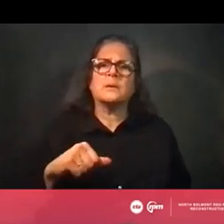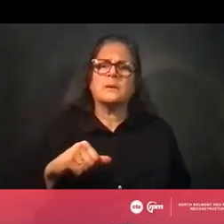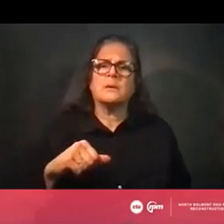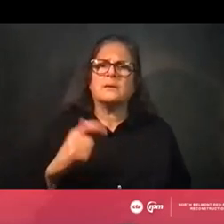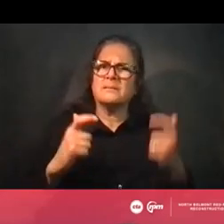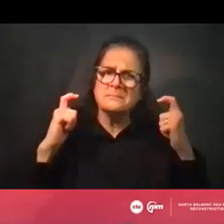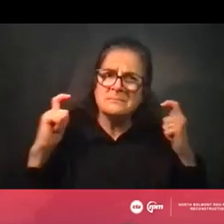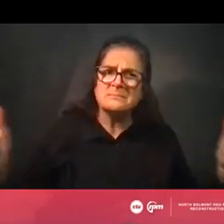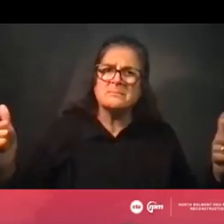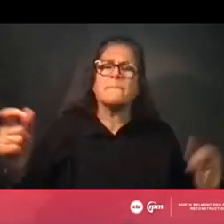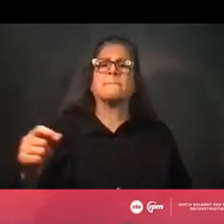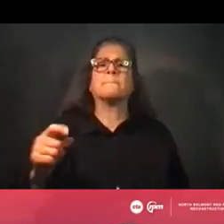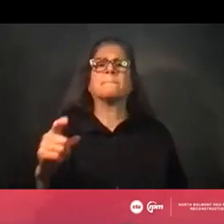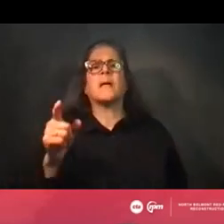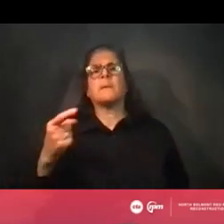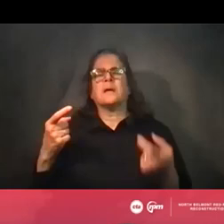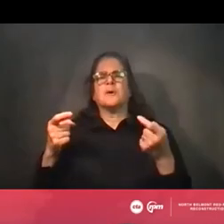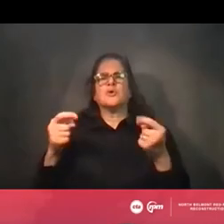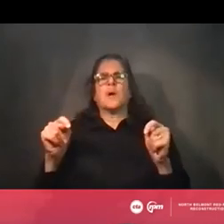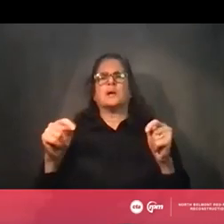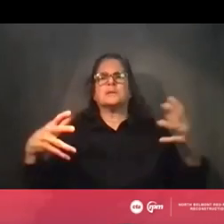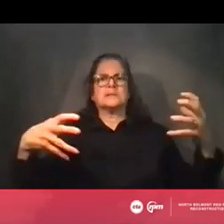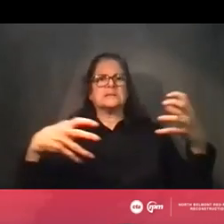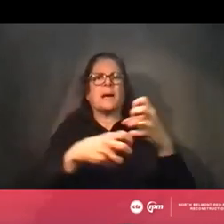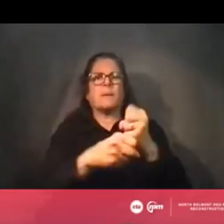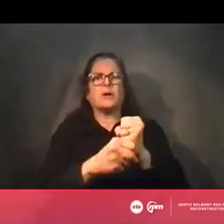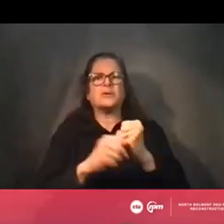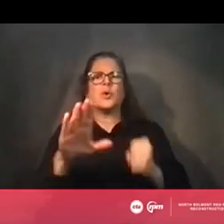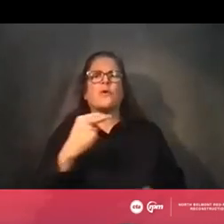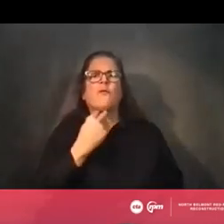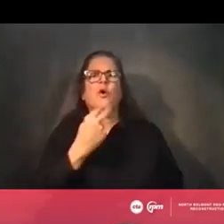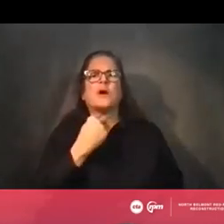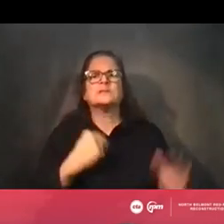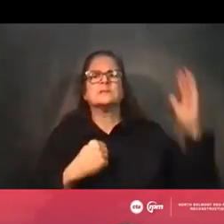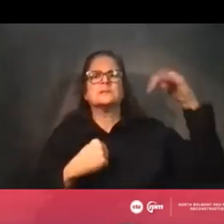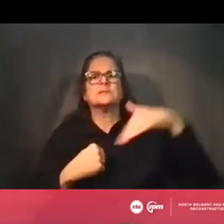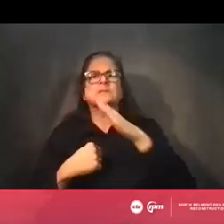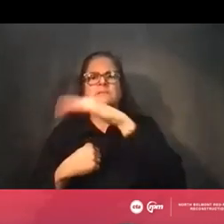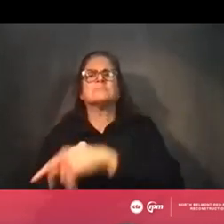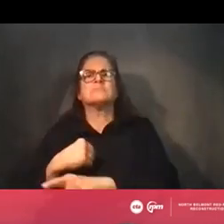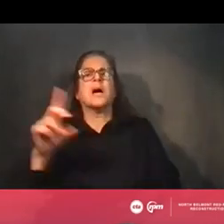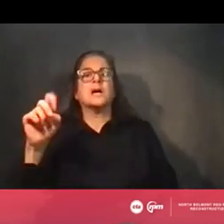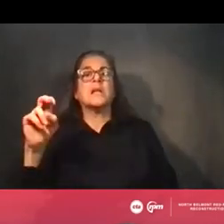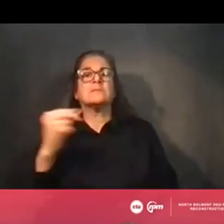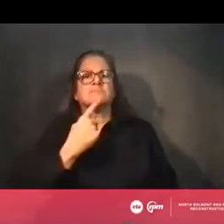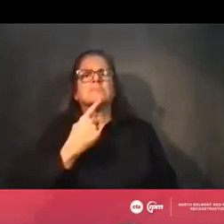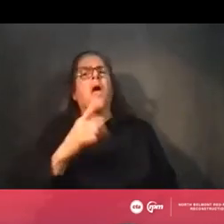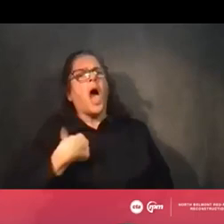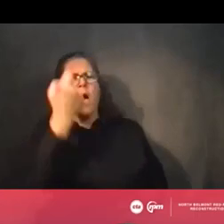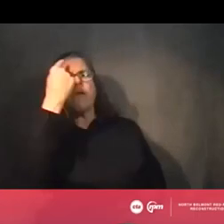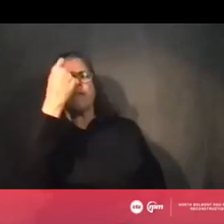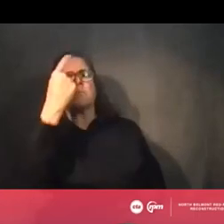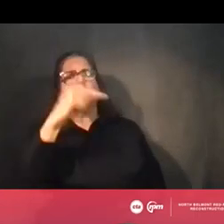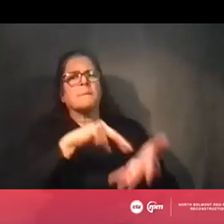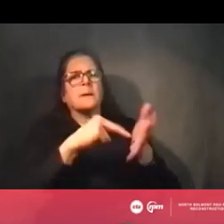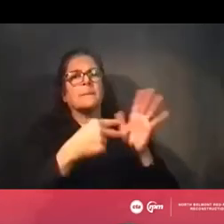Let me, uh, try and summarize, Chester, you're going a little in and out. got, I got what he was asking. Go ahead. So,